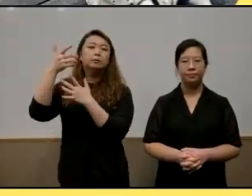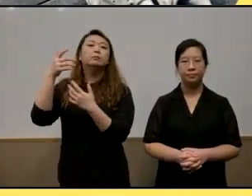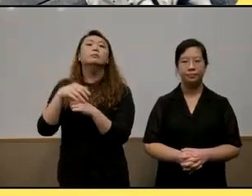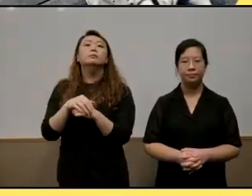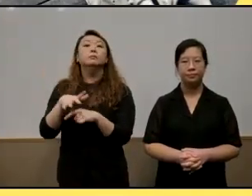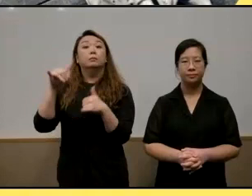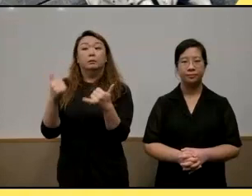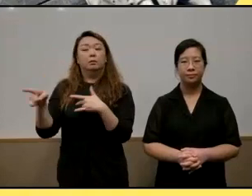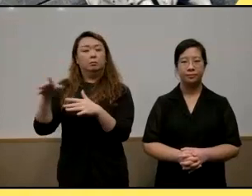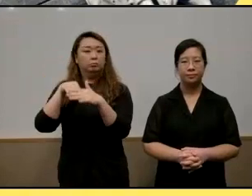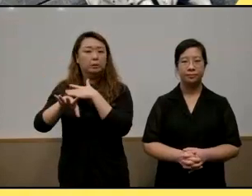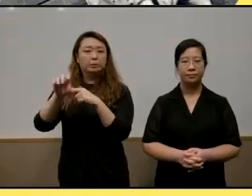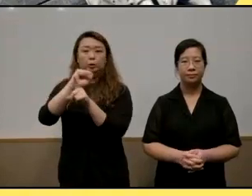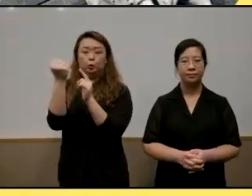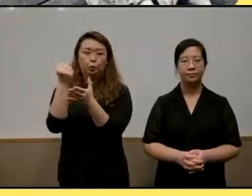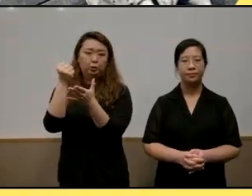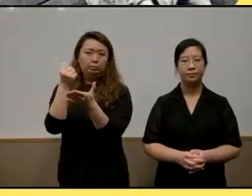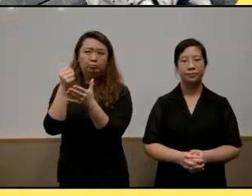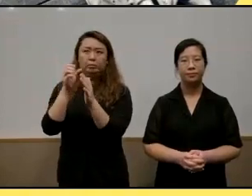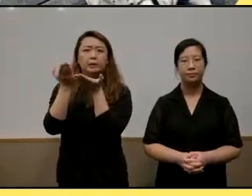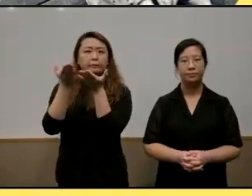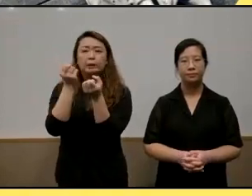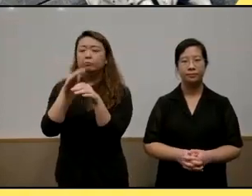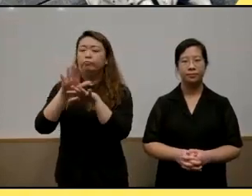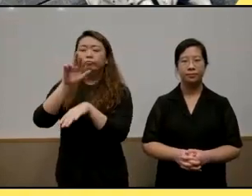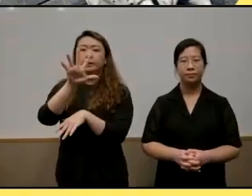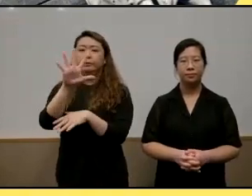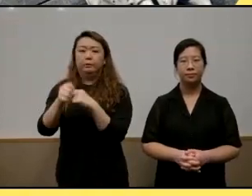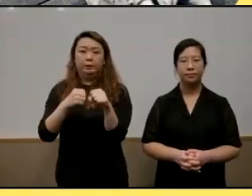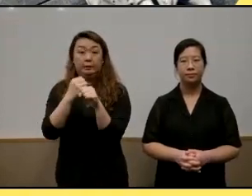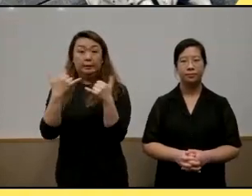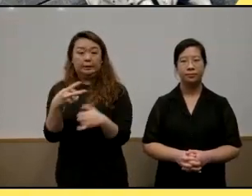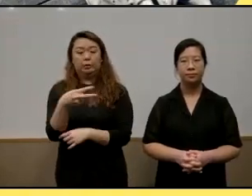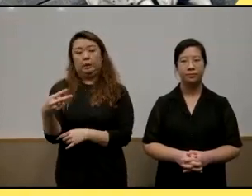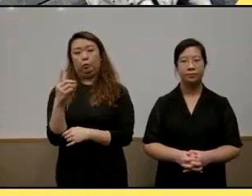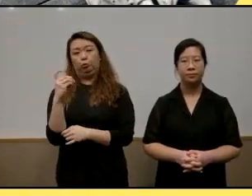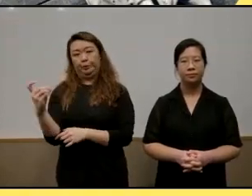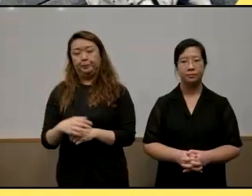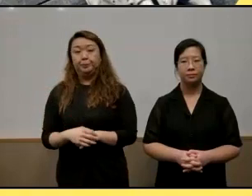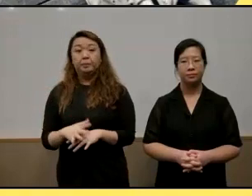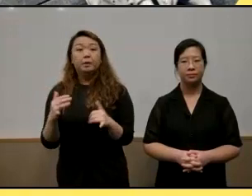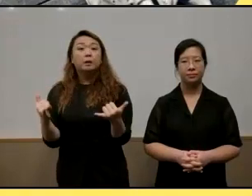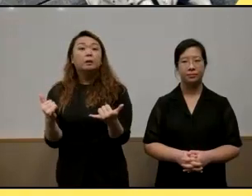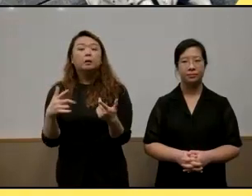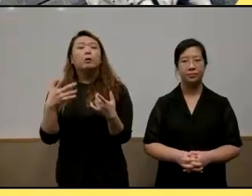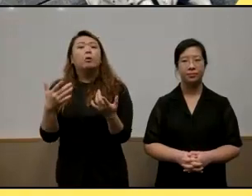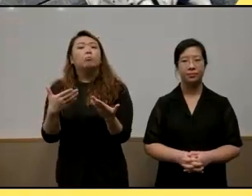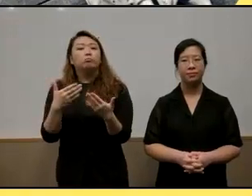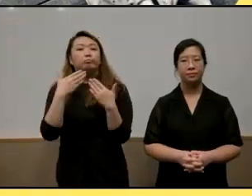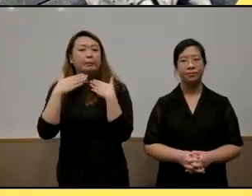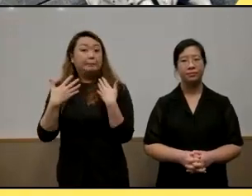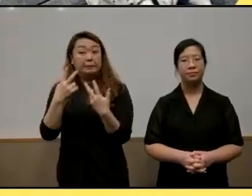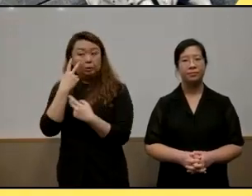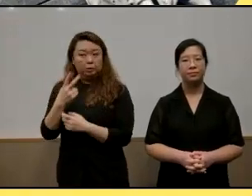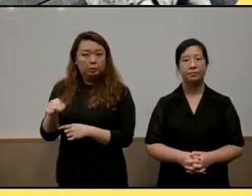council he has been in the social sector for over 35 years and currently chairs equal dreams i think we're really honored to hear from his perspectives